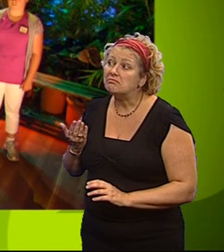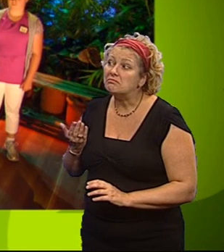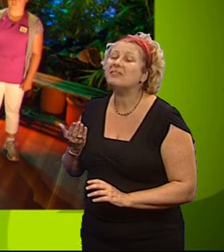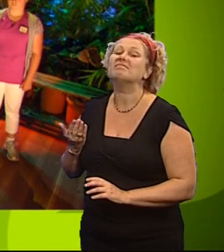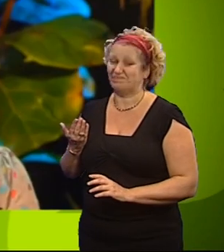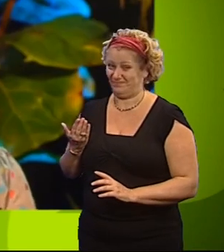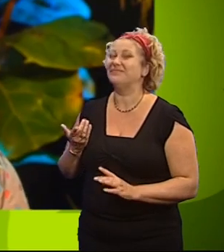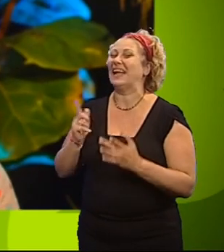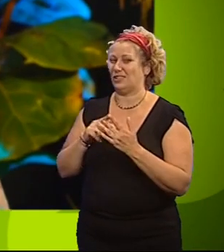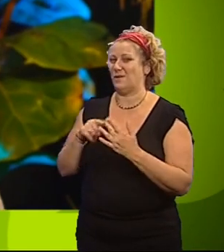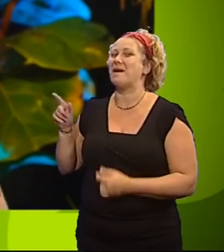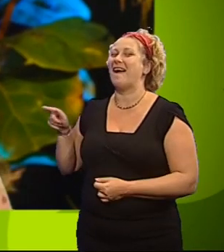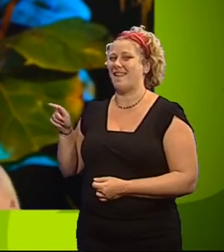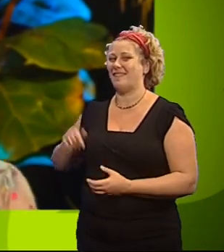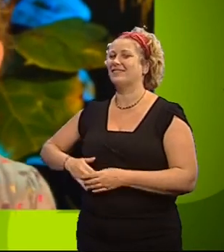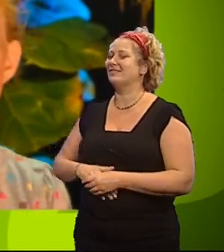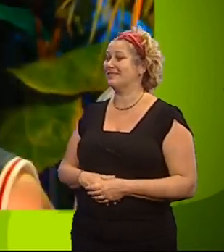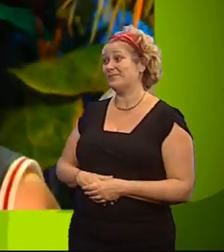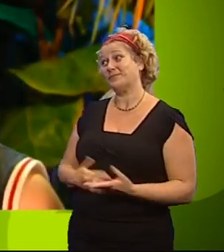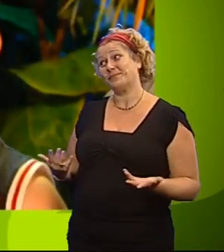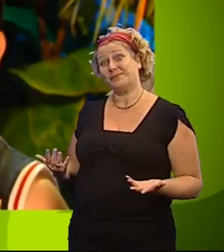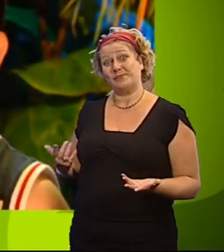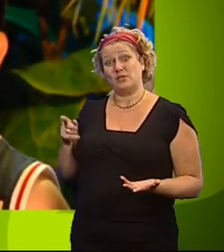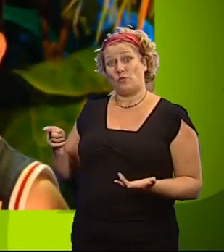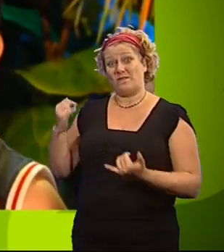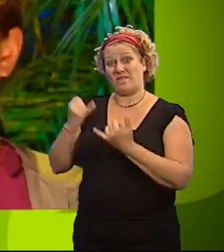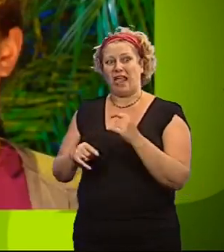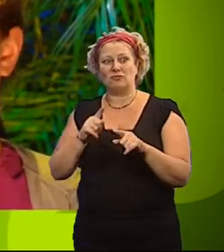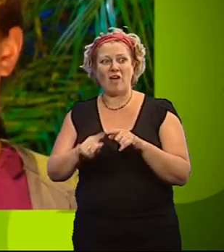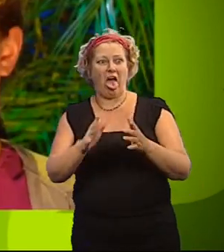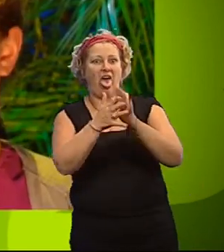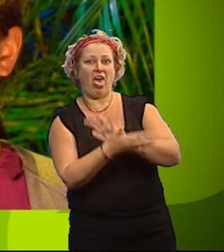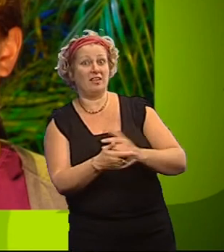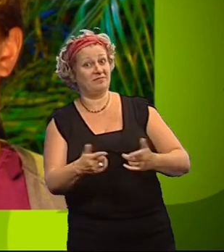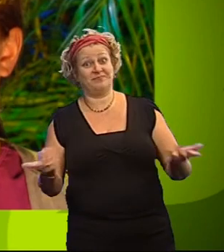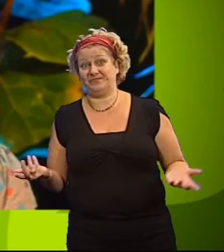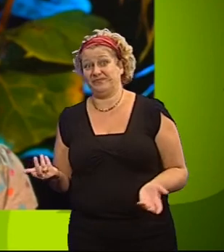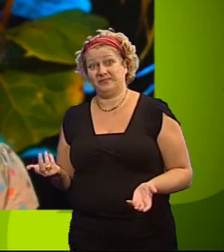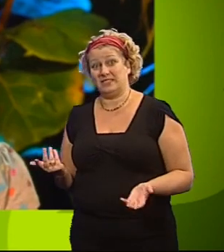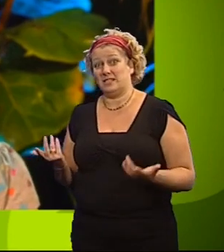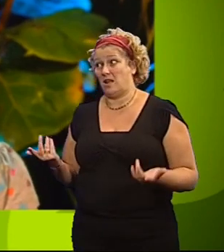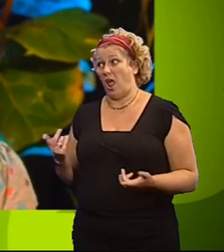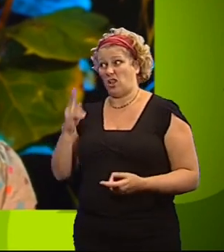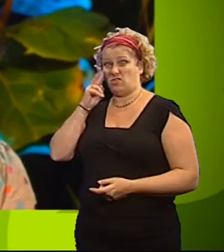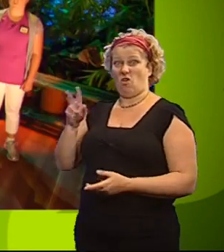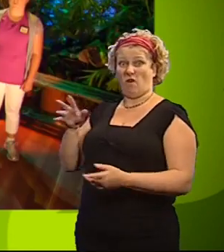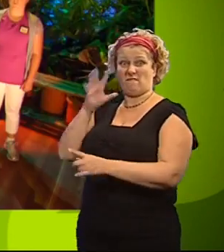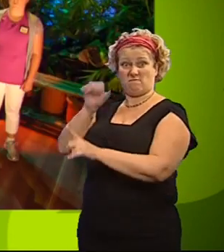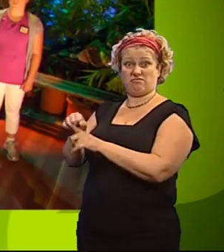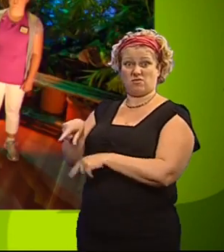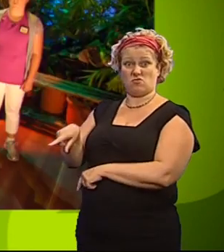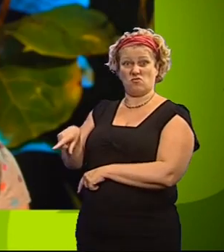Isabel. Isabel, you failed to sabotage the challenge and you were detected.